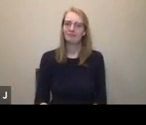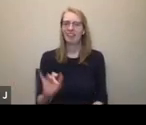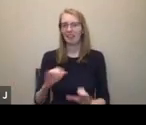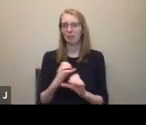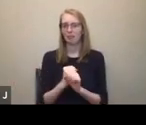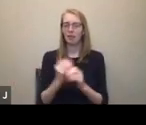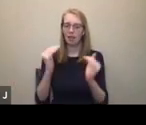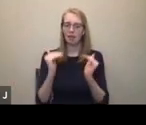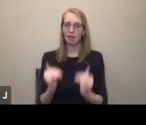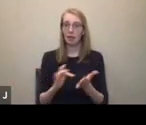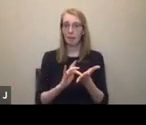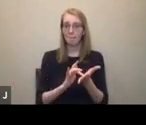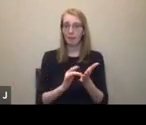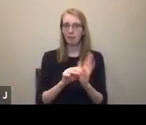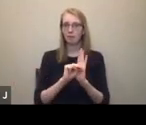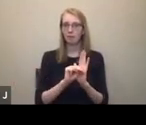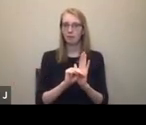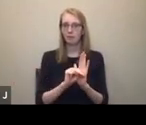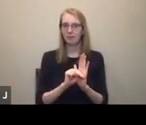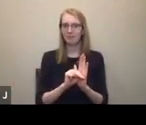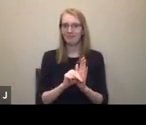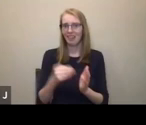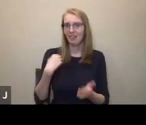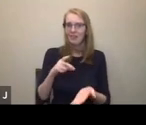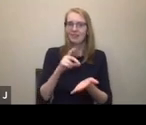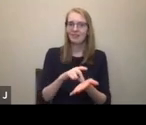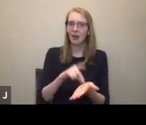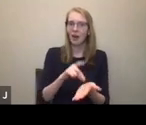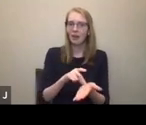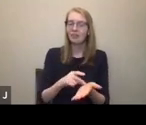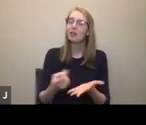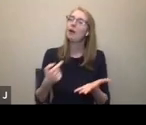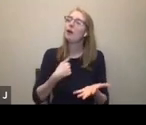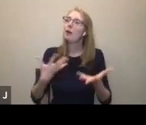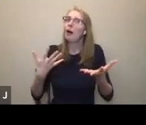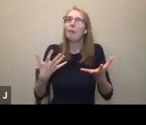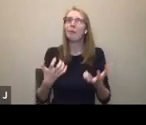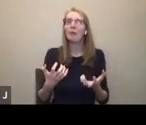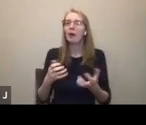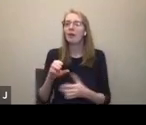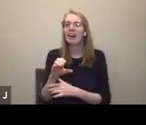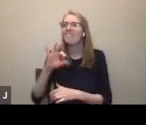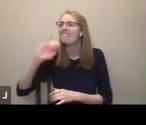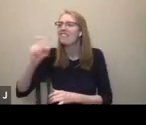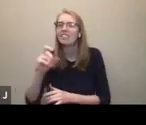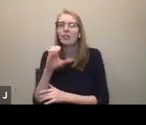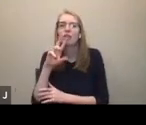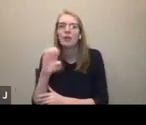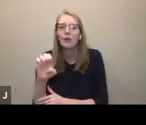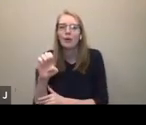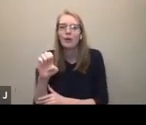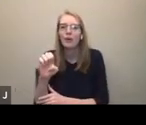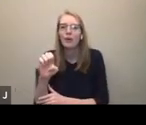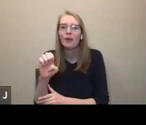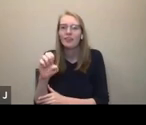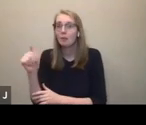Then we move on to the medical model. And here's our doctor says, want to cure the disabled. And there's nothing wrong with that. Like if you want to be more functional, go